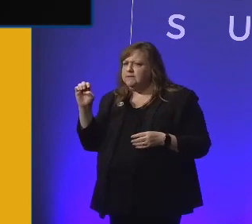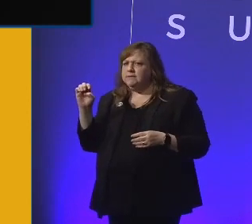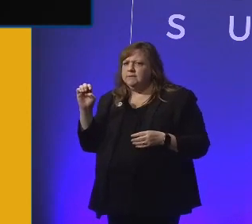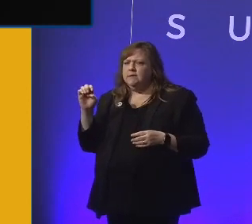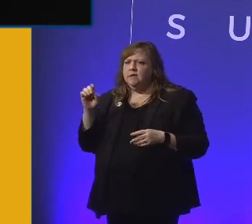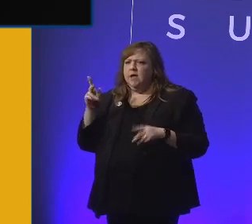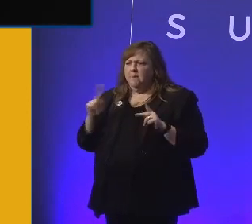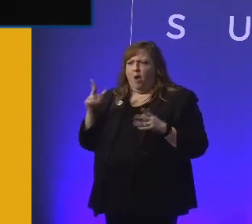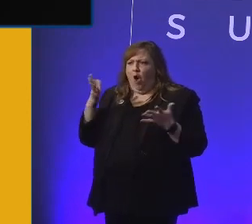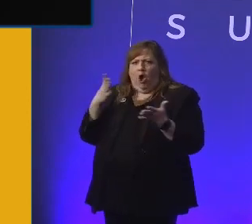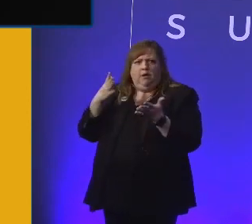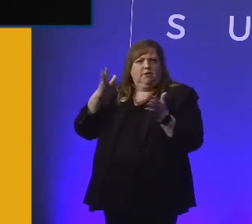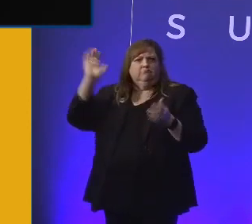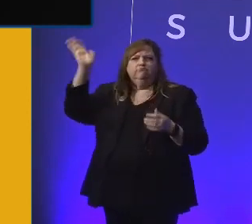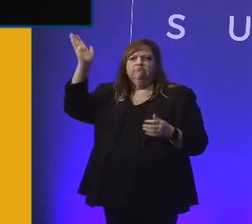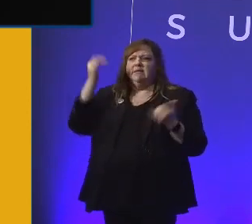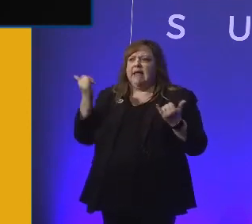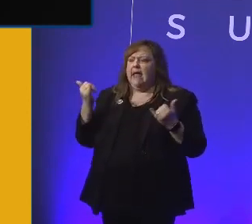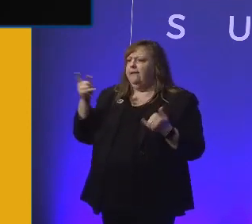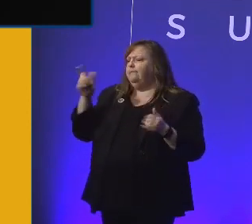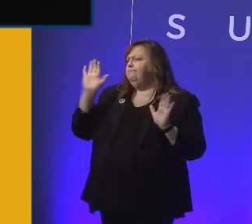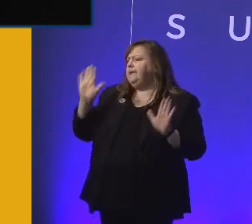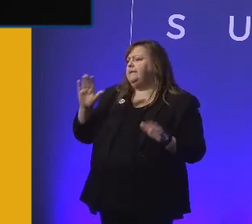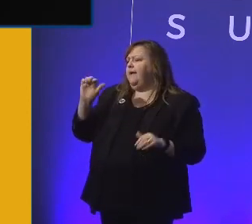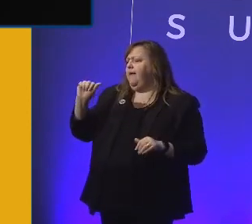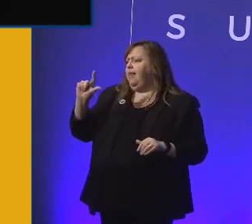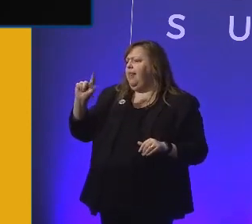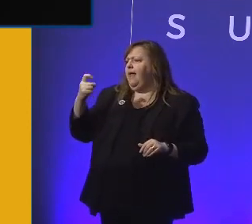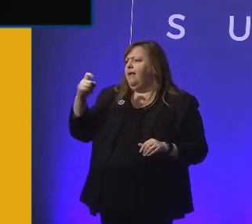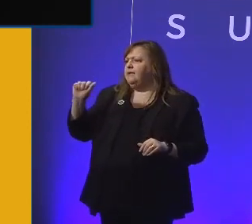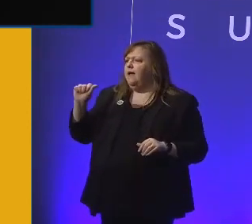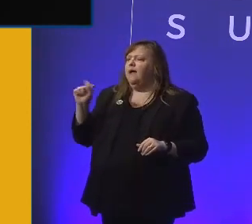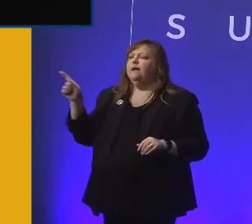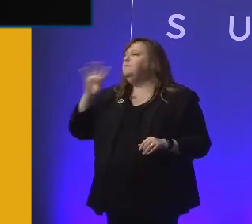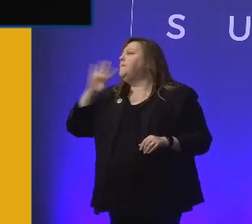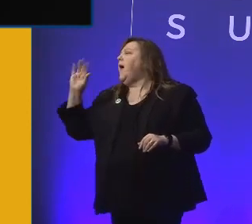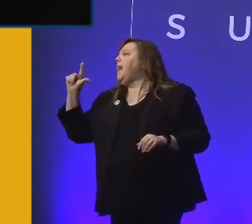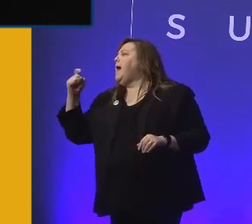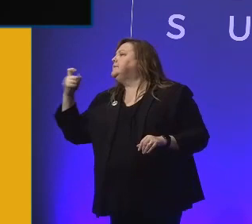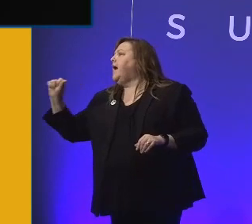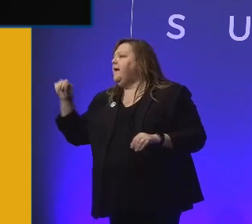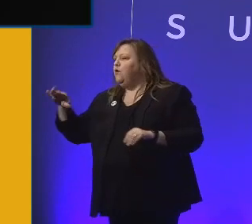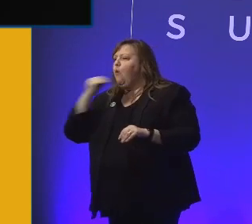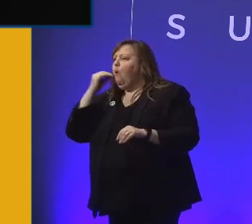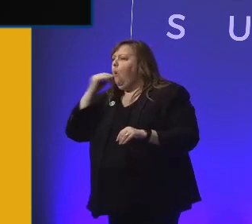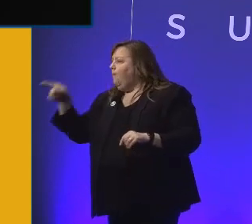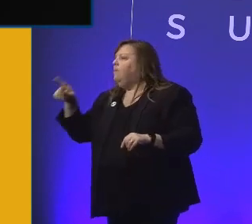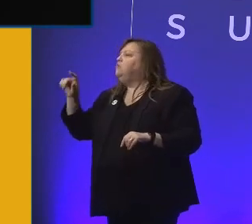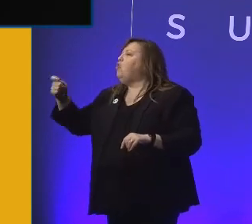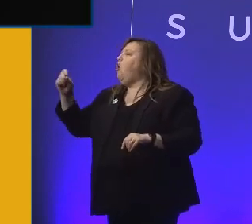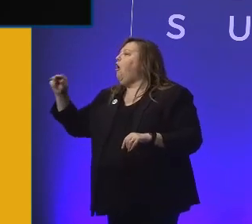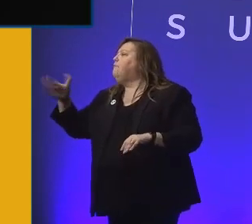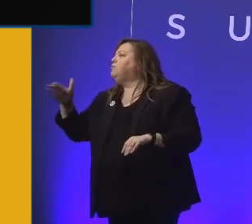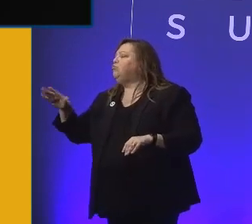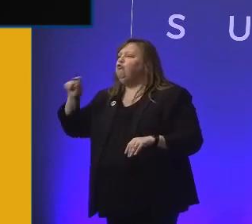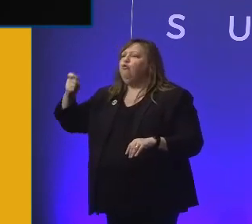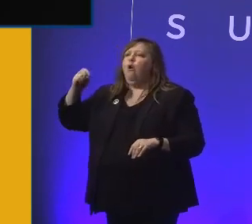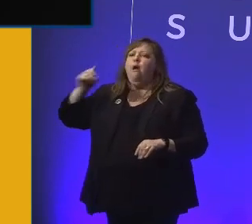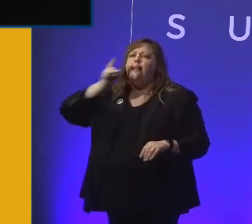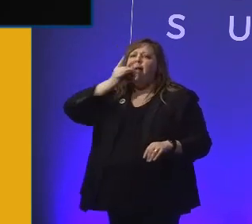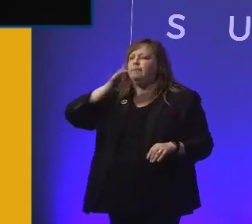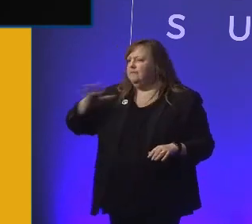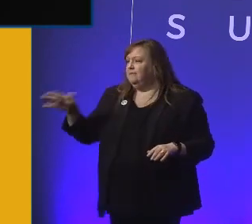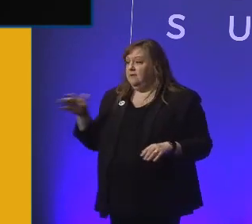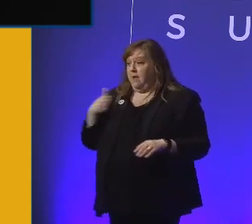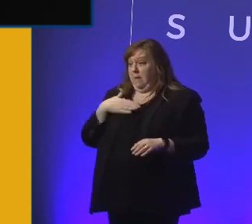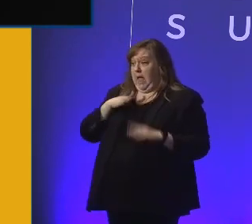have already talked today about the amazing, you know, Alexa, you know, being able to be controlled in the home and how information is just there through voice. We got rid of the